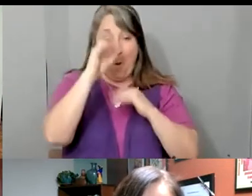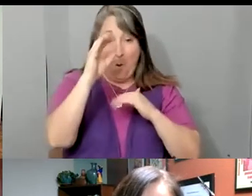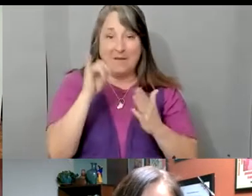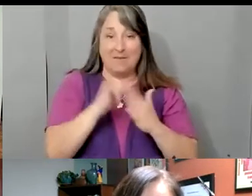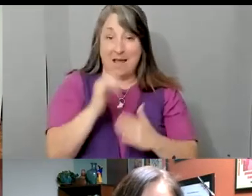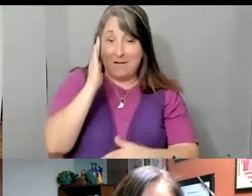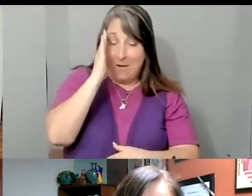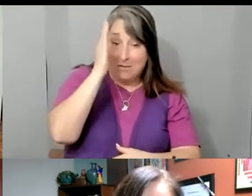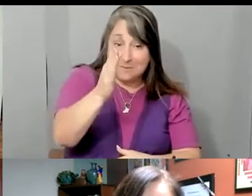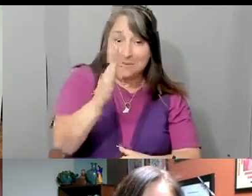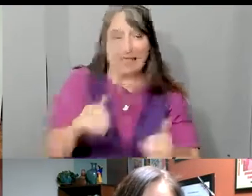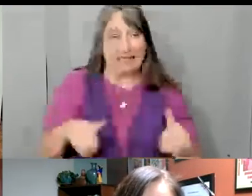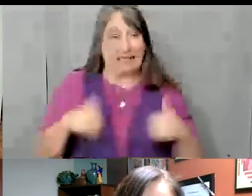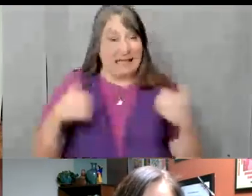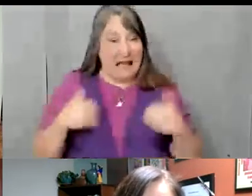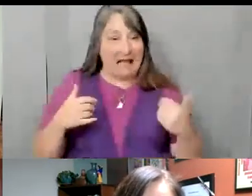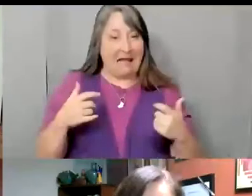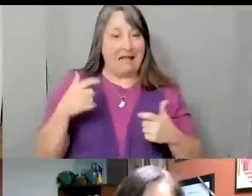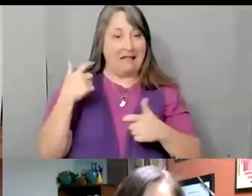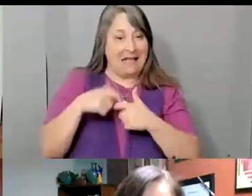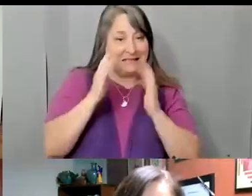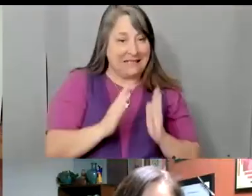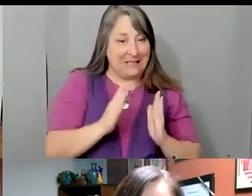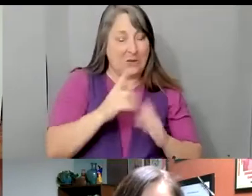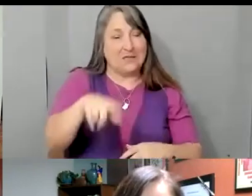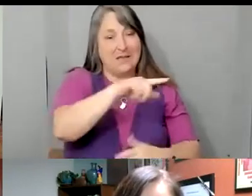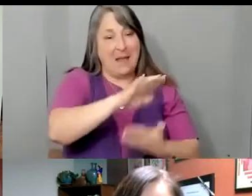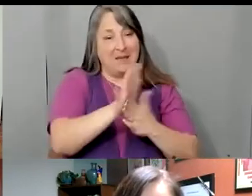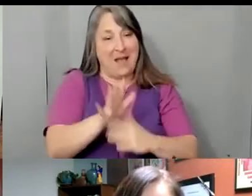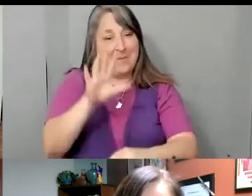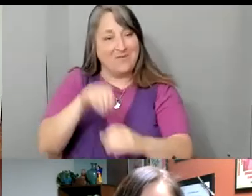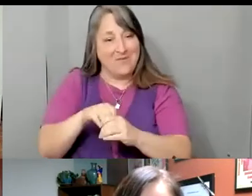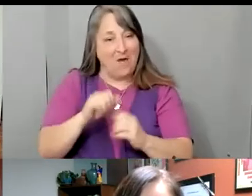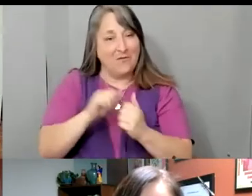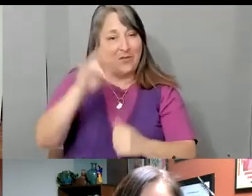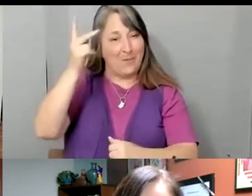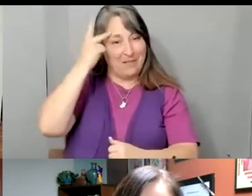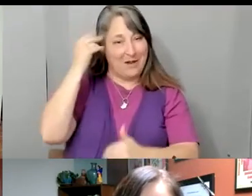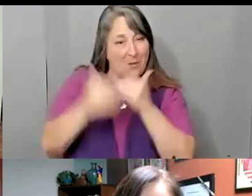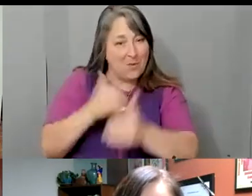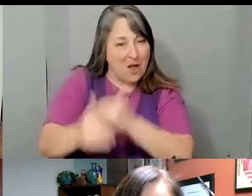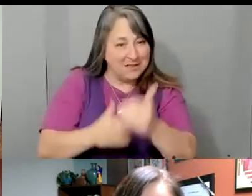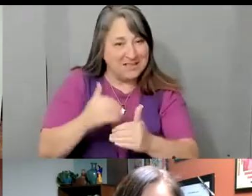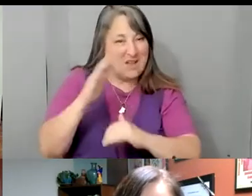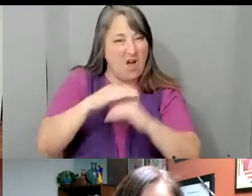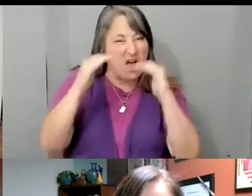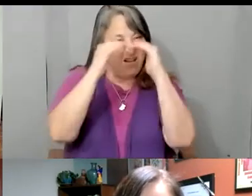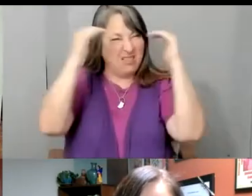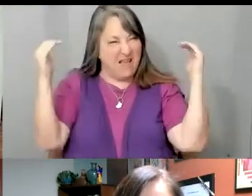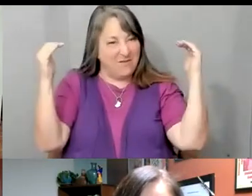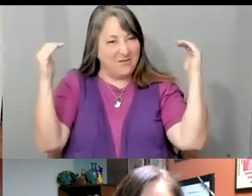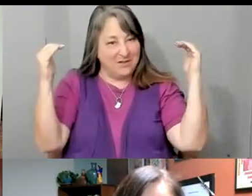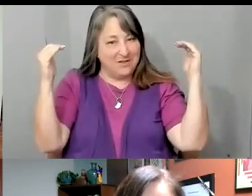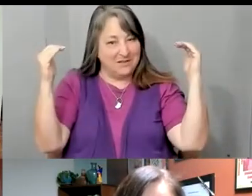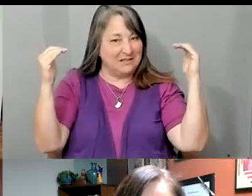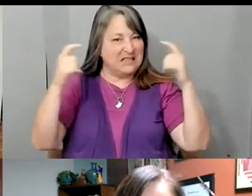latinos sean involucrados en el proceso político a un nivel bien, bien grande. O no, han hecho